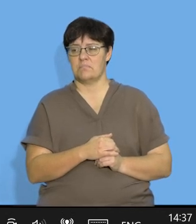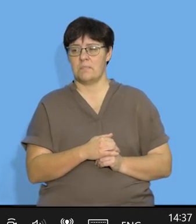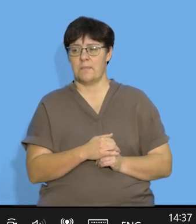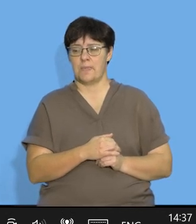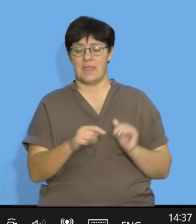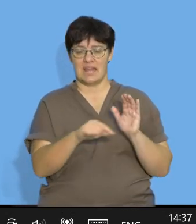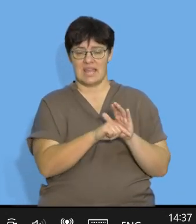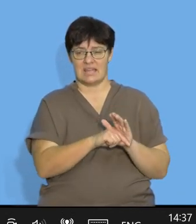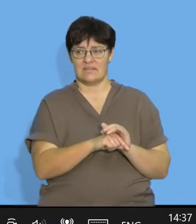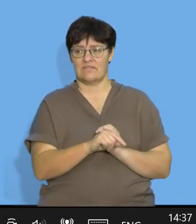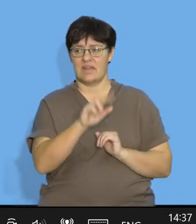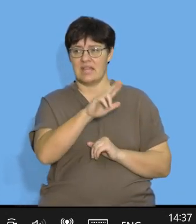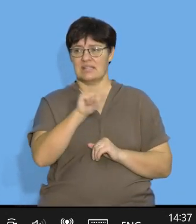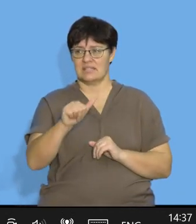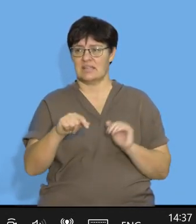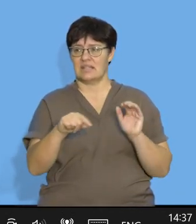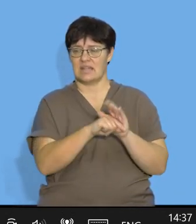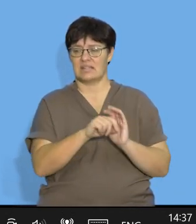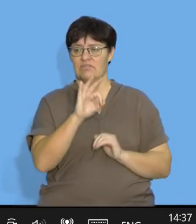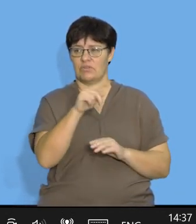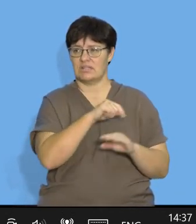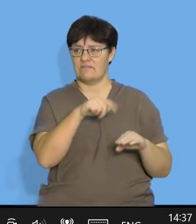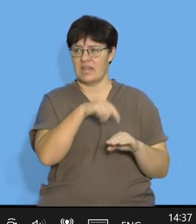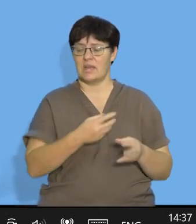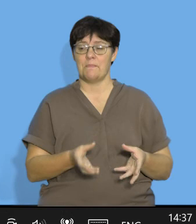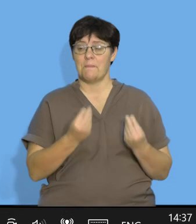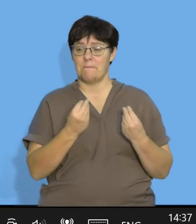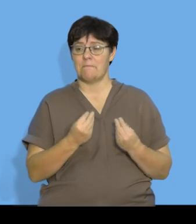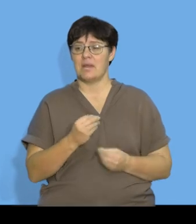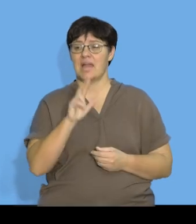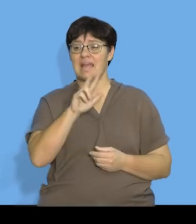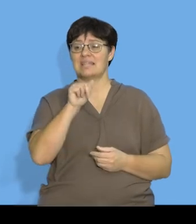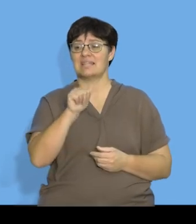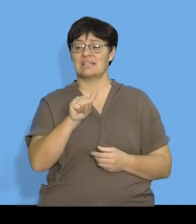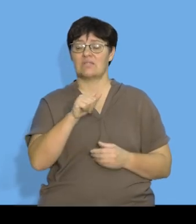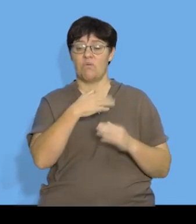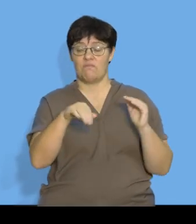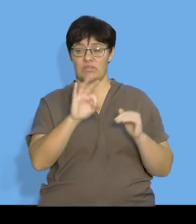negative 86 divided by negative 3 gives me 86 over 3